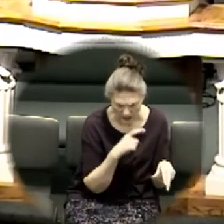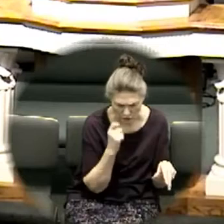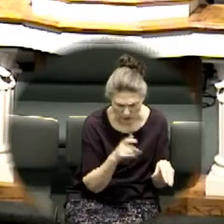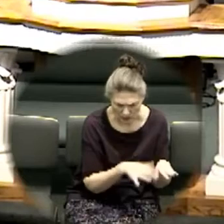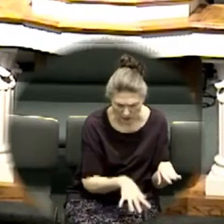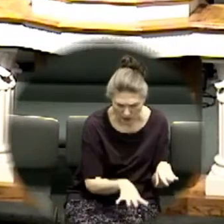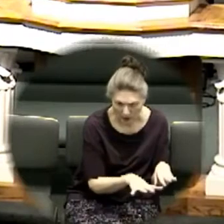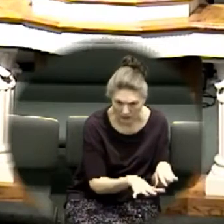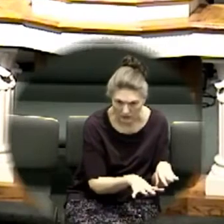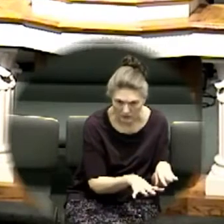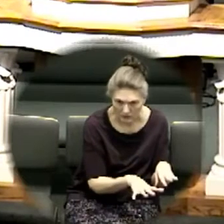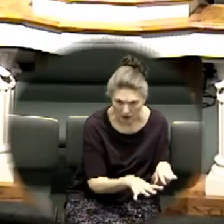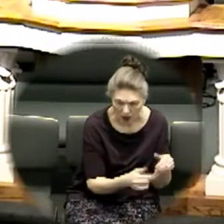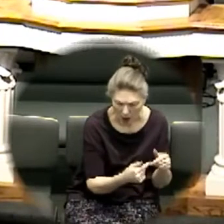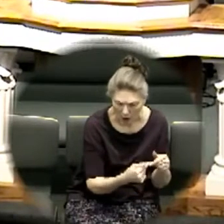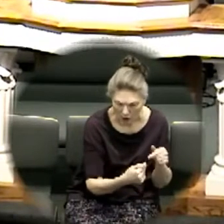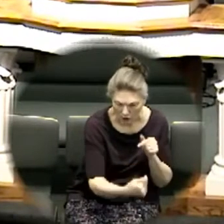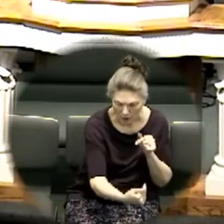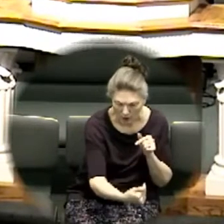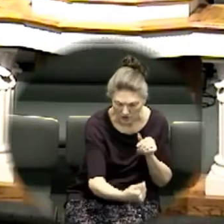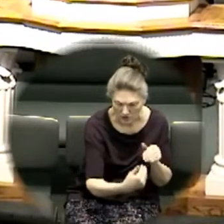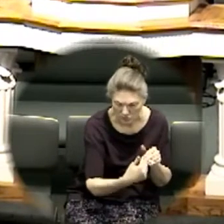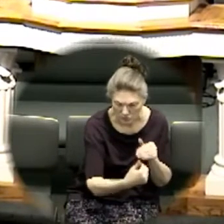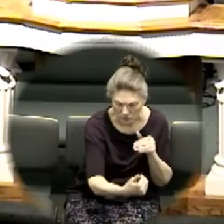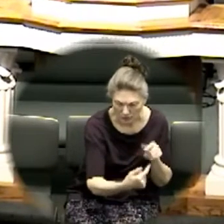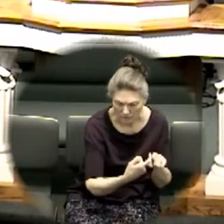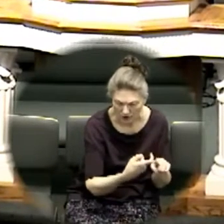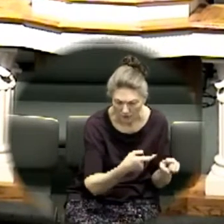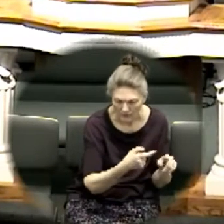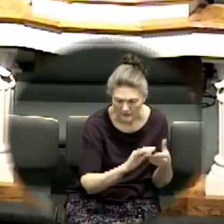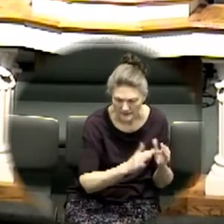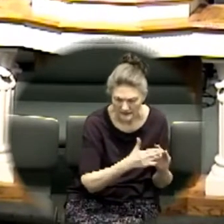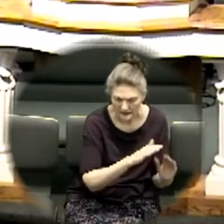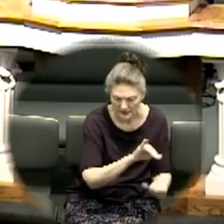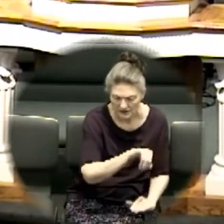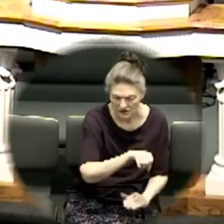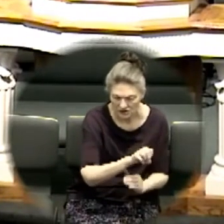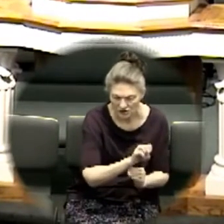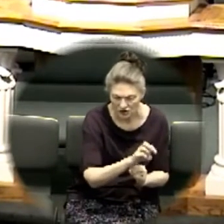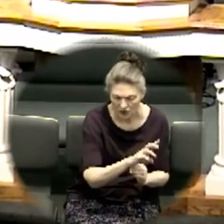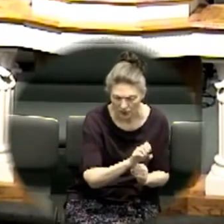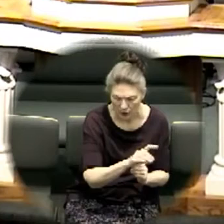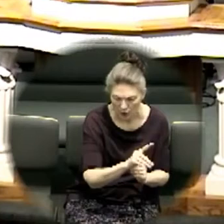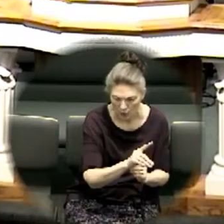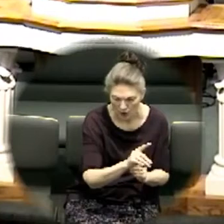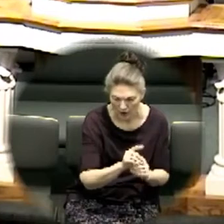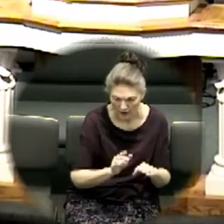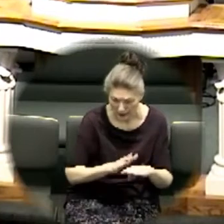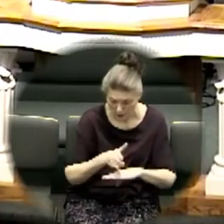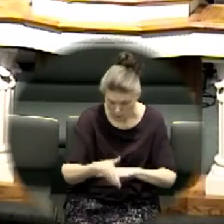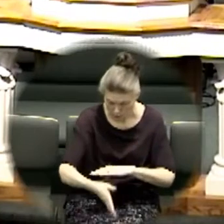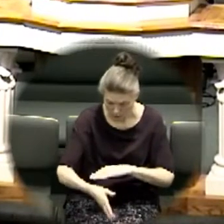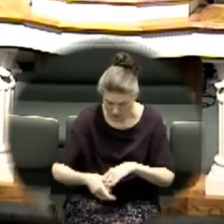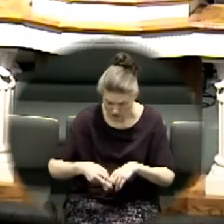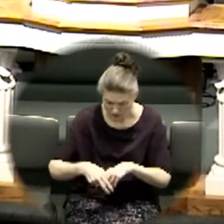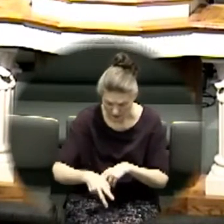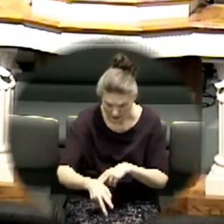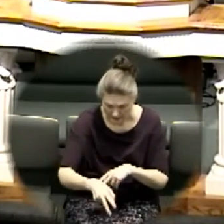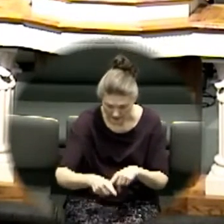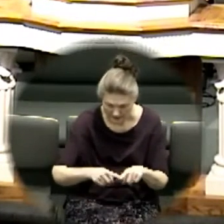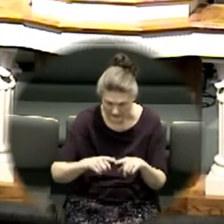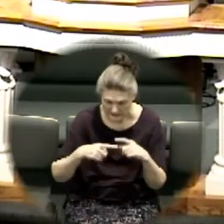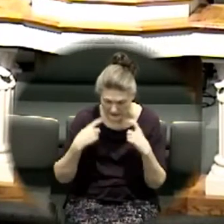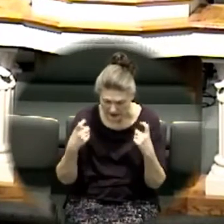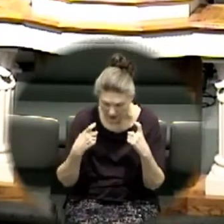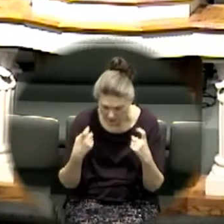right after that right after they passed through the water they came up they did their memorial and they went and took Jericho